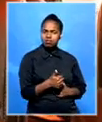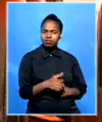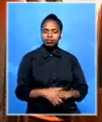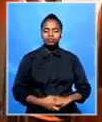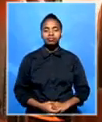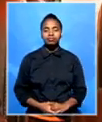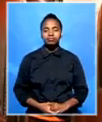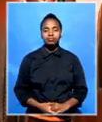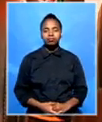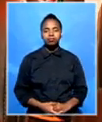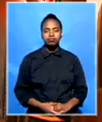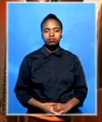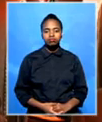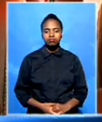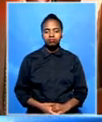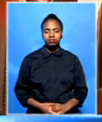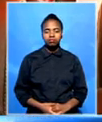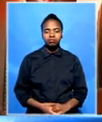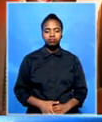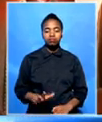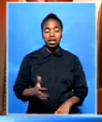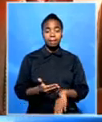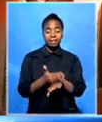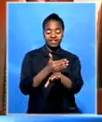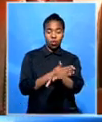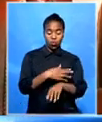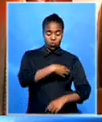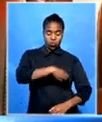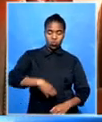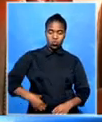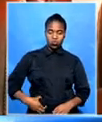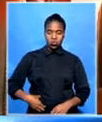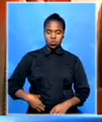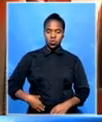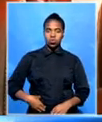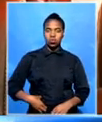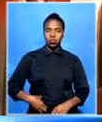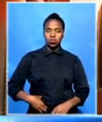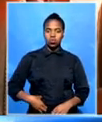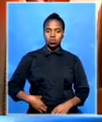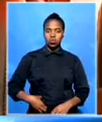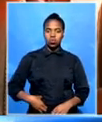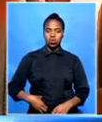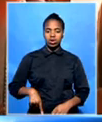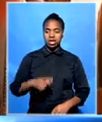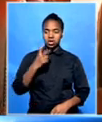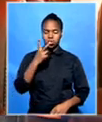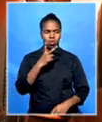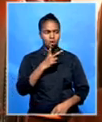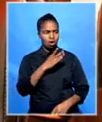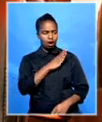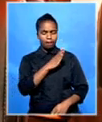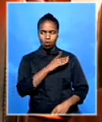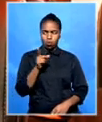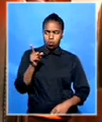The threat that was being seen by the former Prime Minister, he was seeing a threat, seeing an army as a